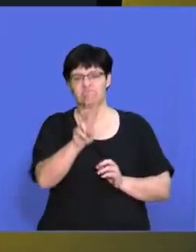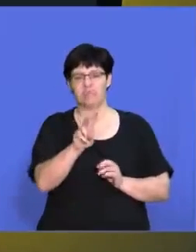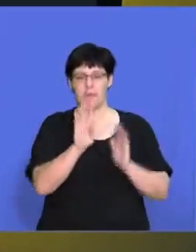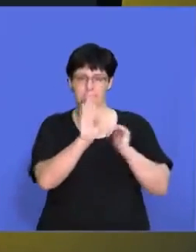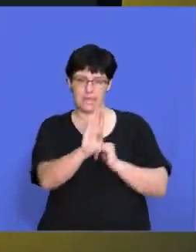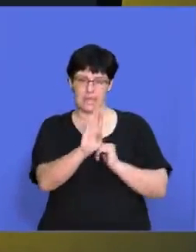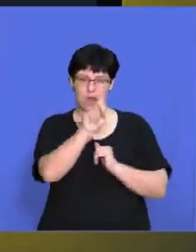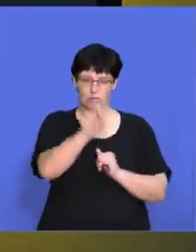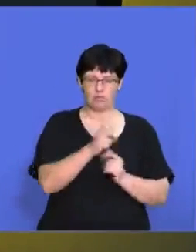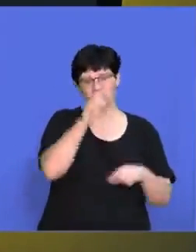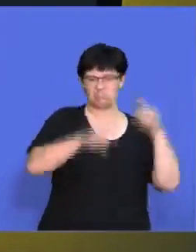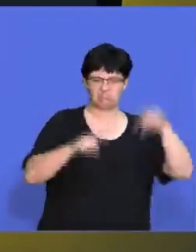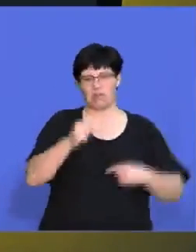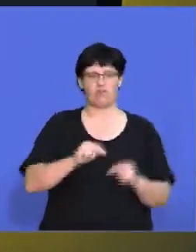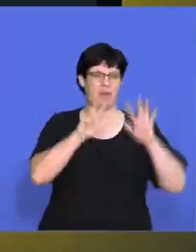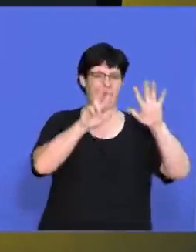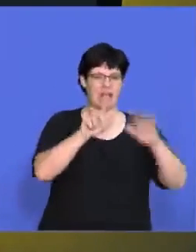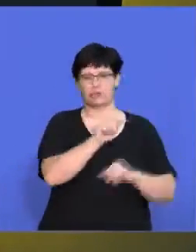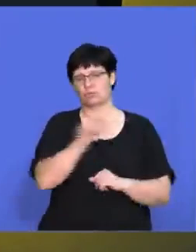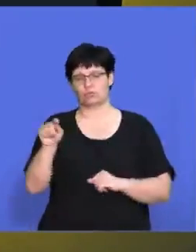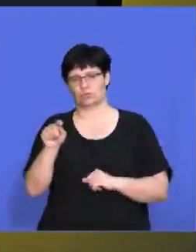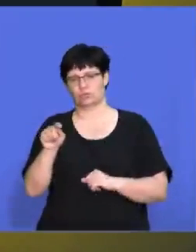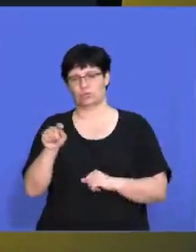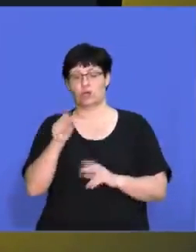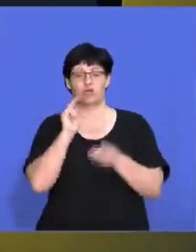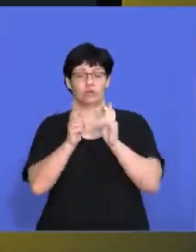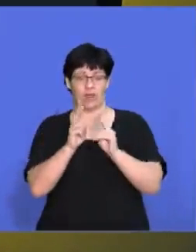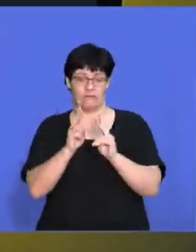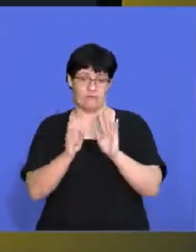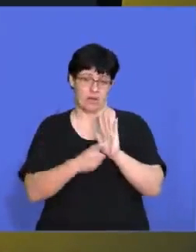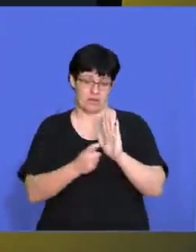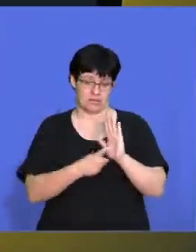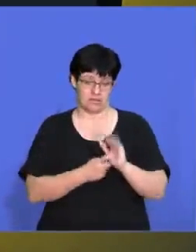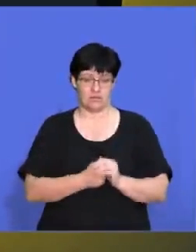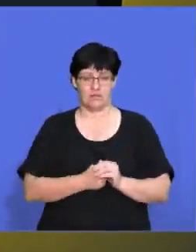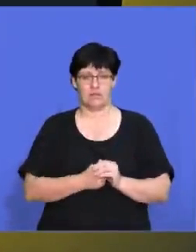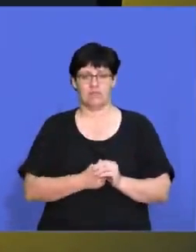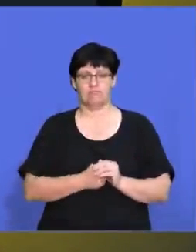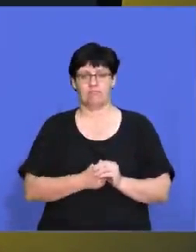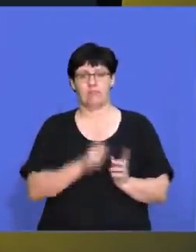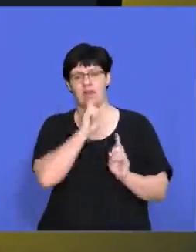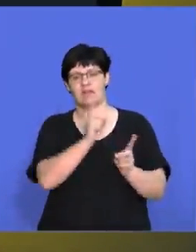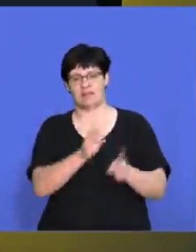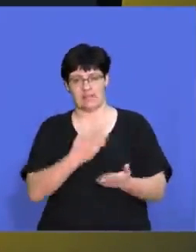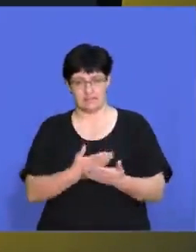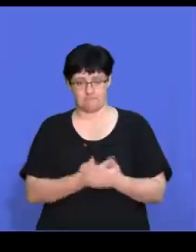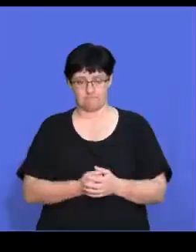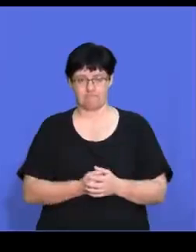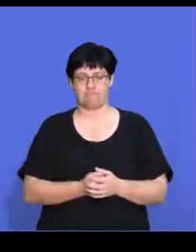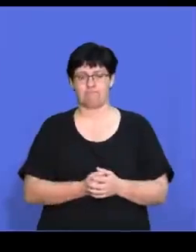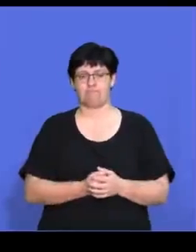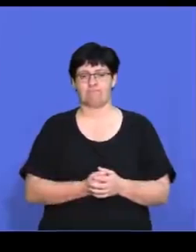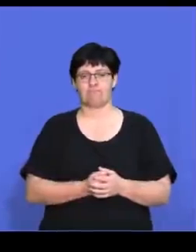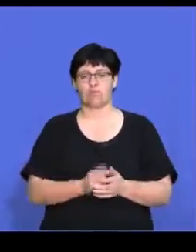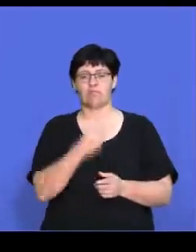from anywhere from eight to potentially twelve marks and that that you can answer there. So let's see what they have to say. So